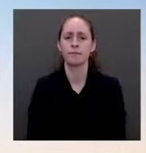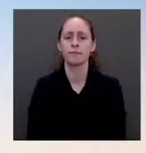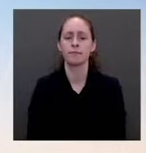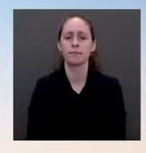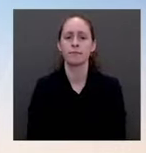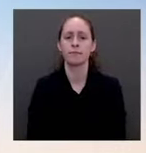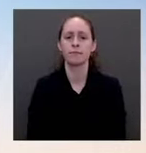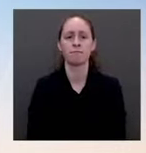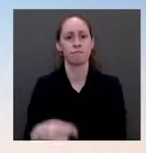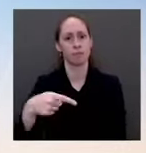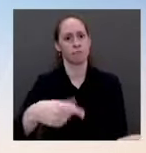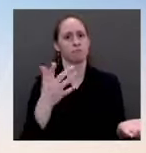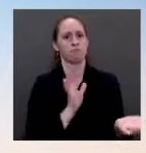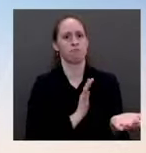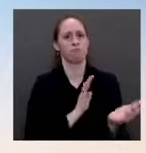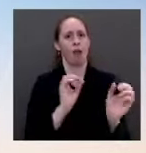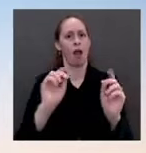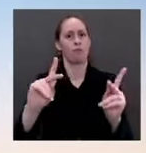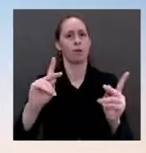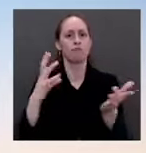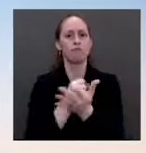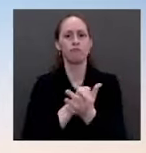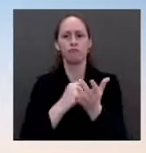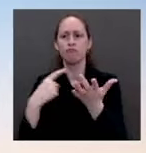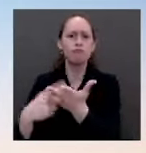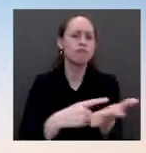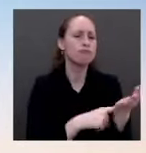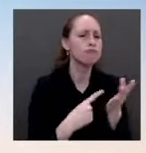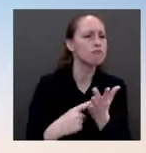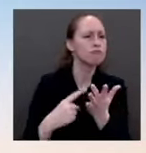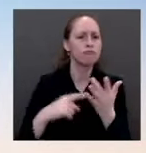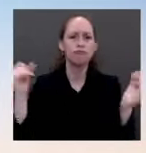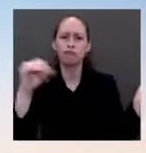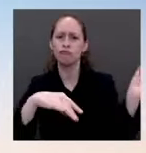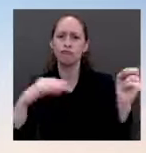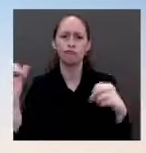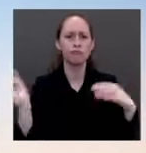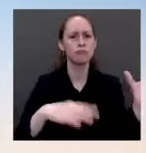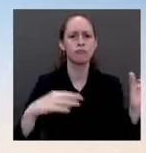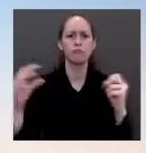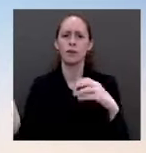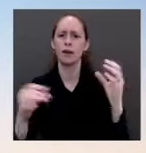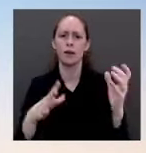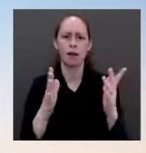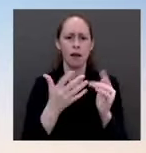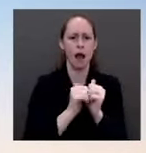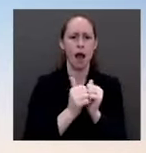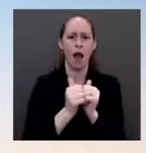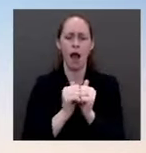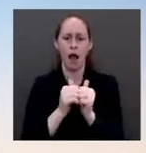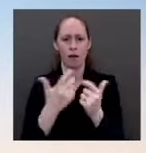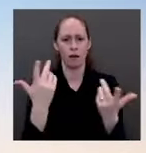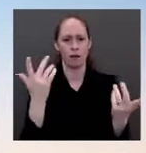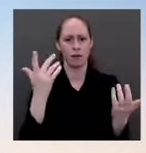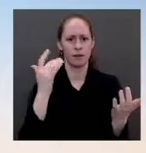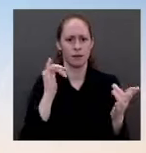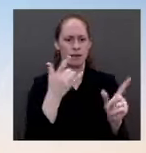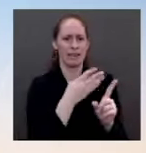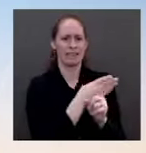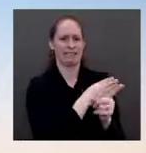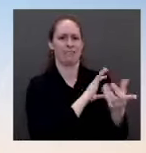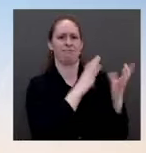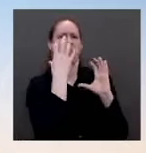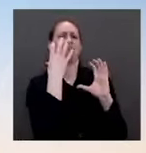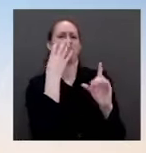relationships that were destroyed over the last, the four years prior to him. Well, then quickly on China before I move on to Iran. The President said